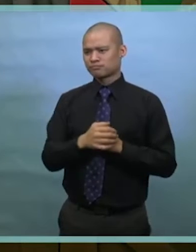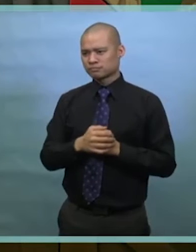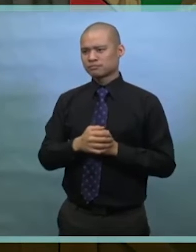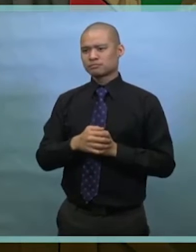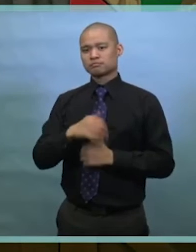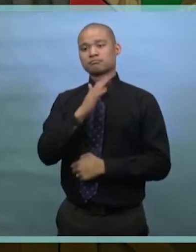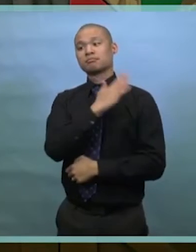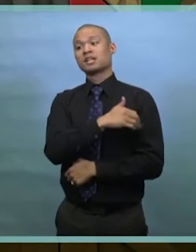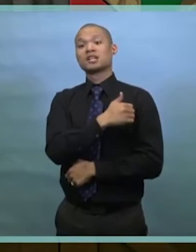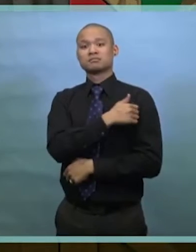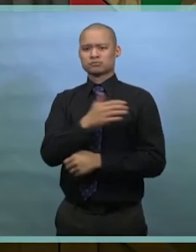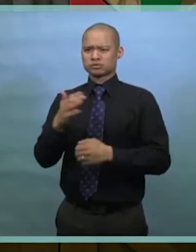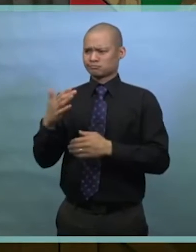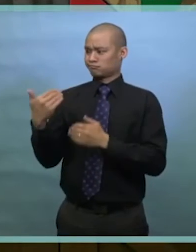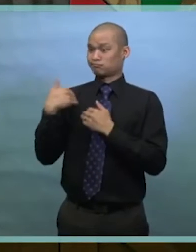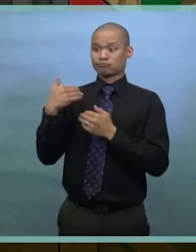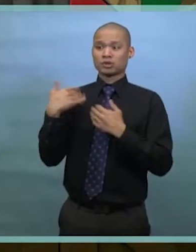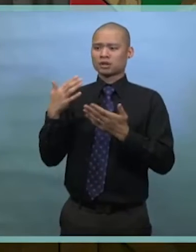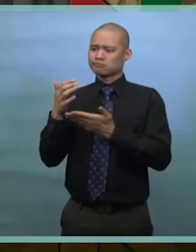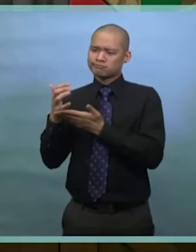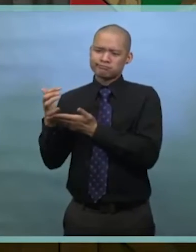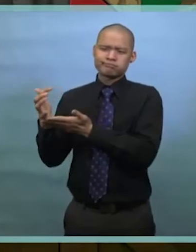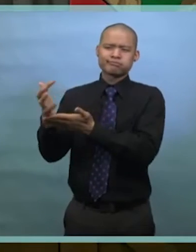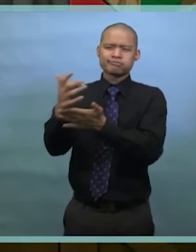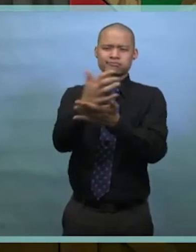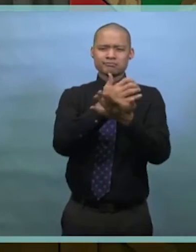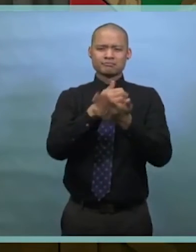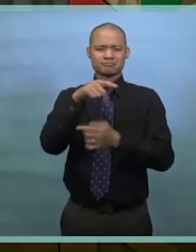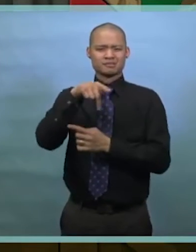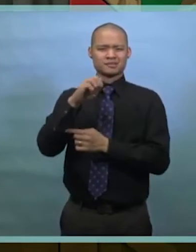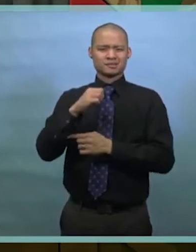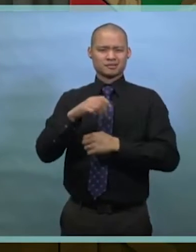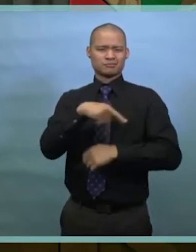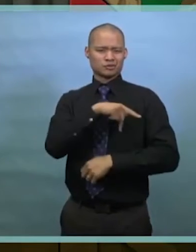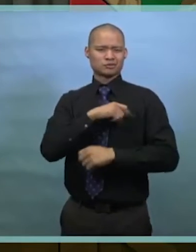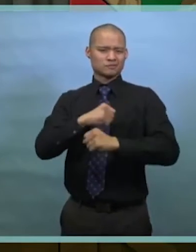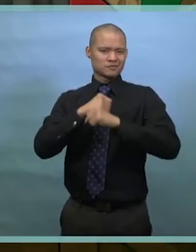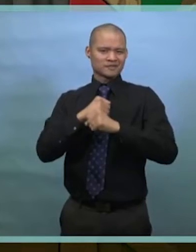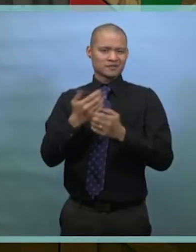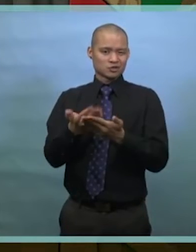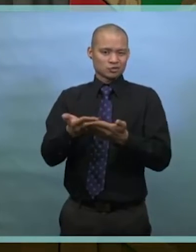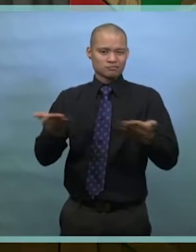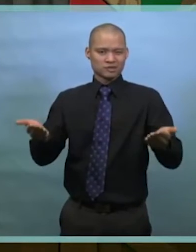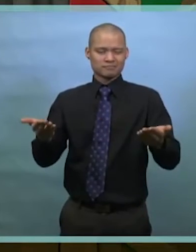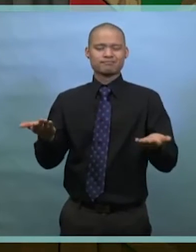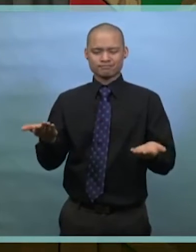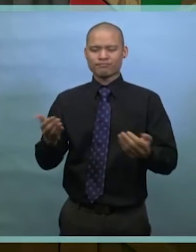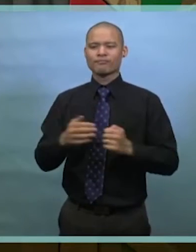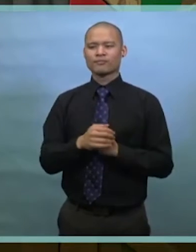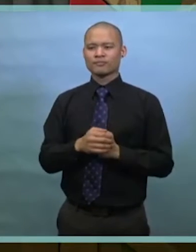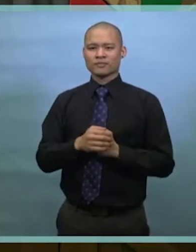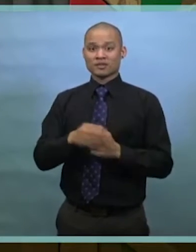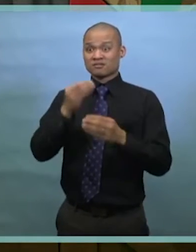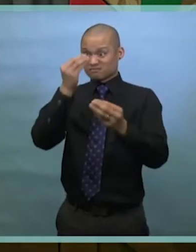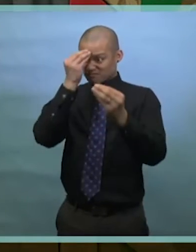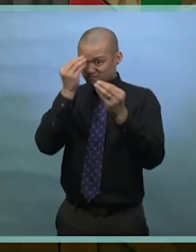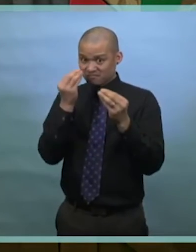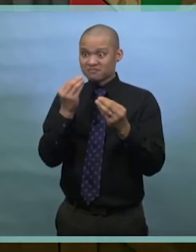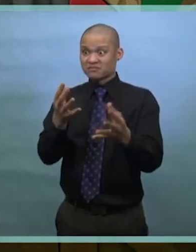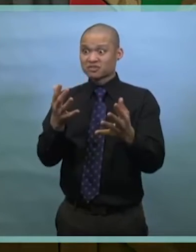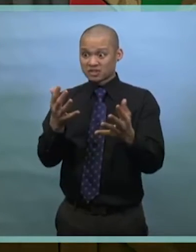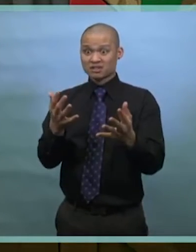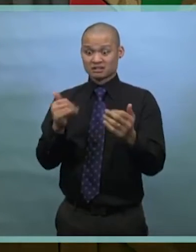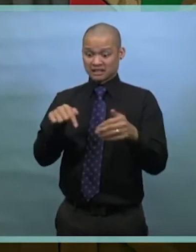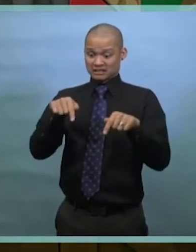become familiar with the phrase personal protective equipment, PPE. I am able to update today and say that those supplies have